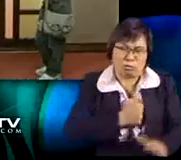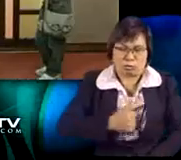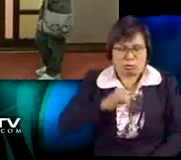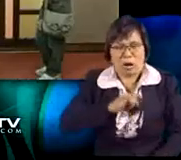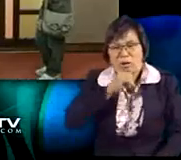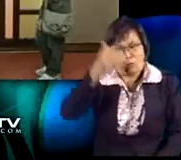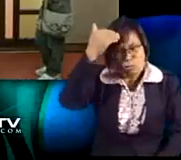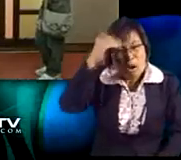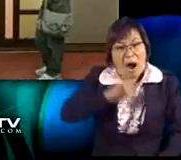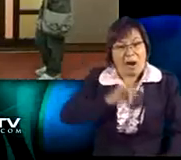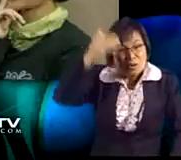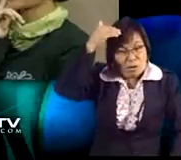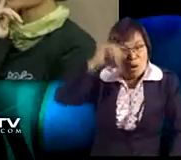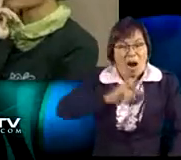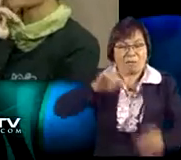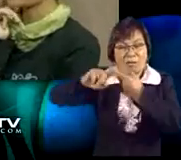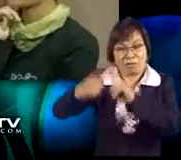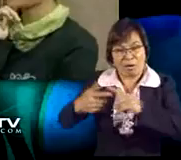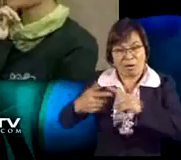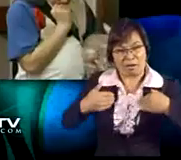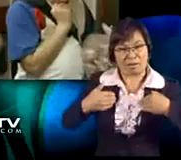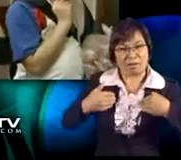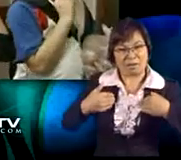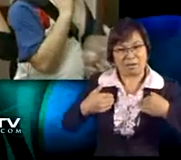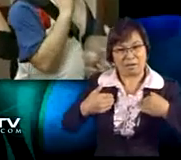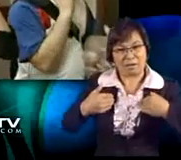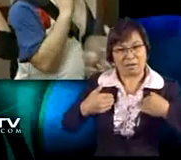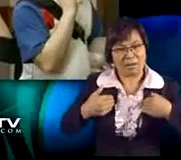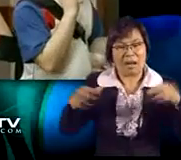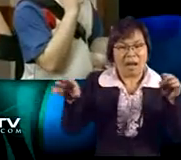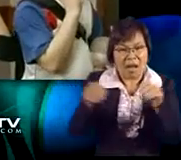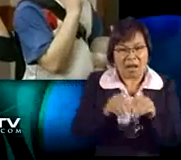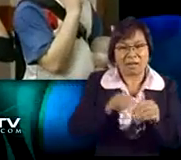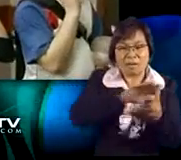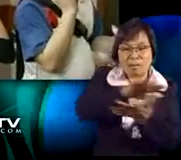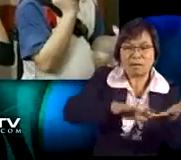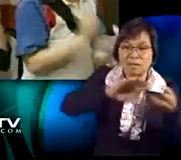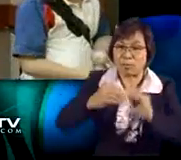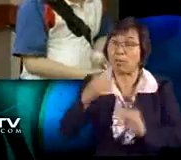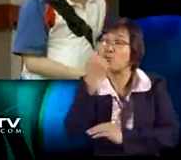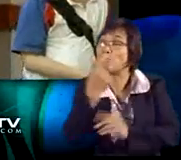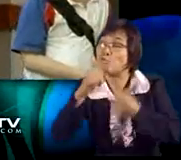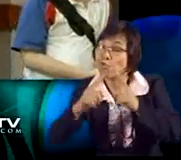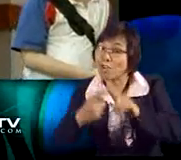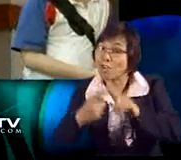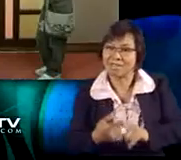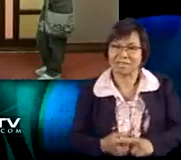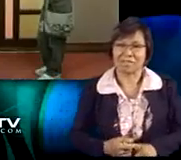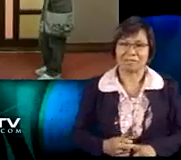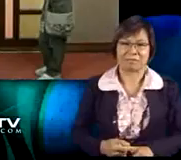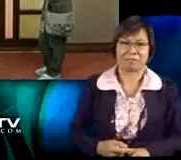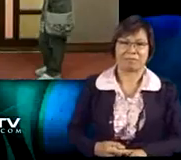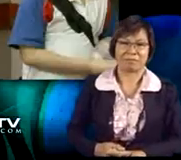Hmm. No, I'm sorry. I don't. I know. I have a friend who will teach me how to add mixed numbers.